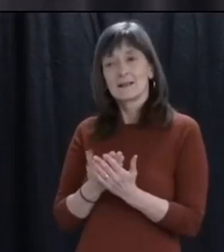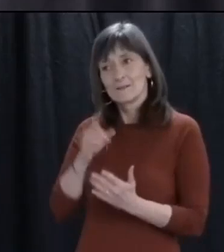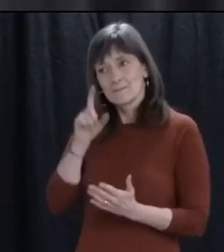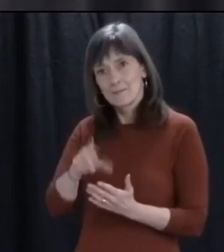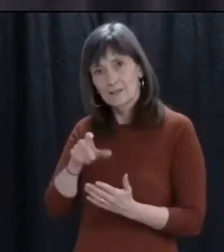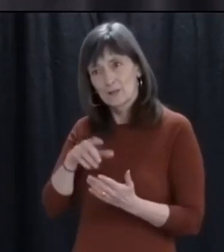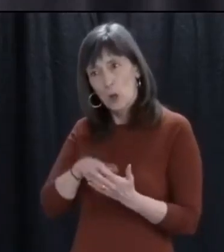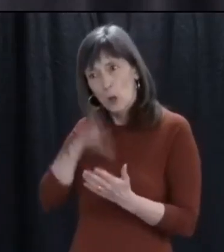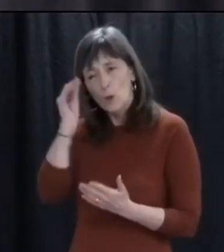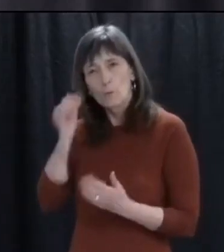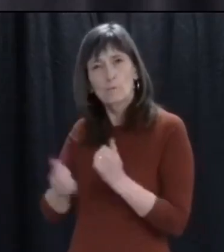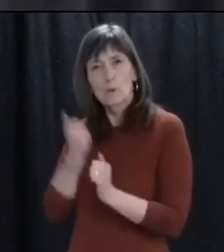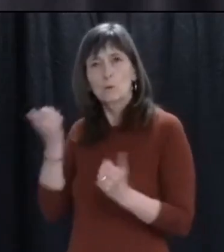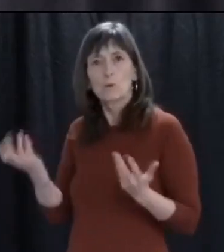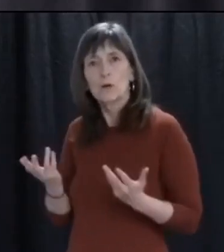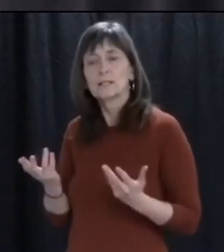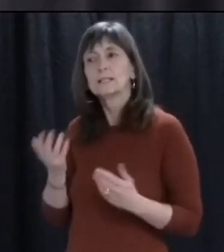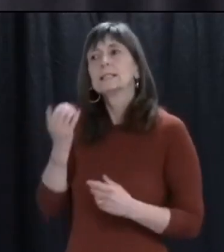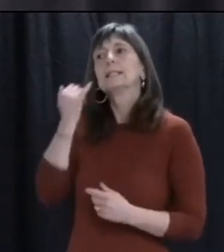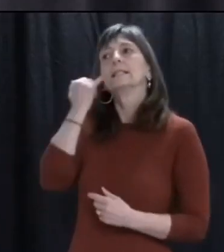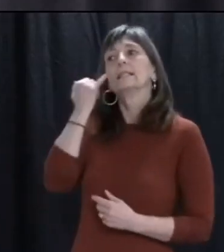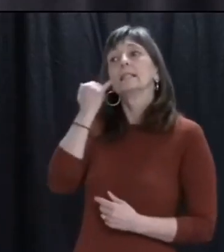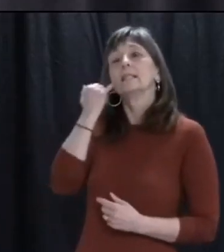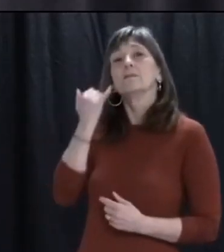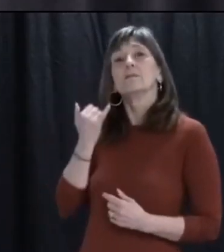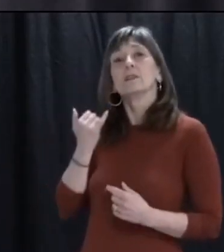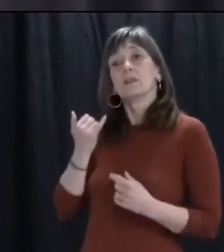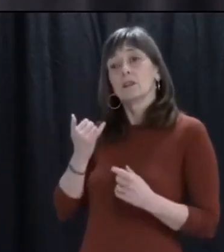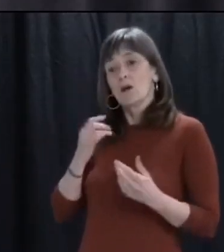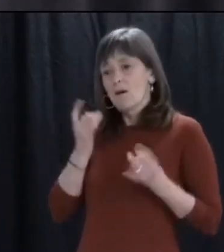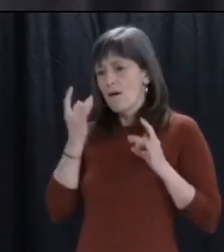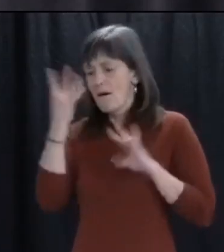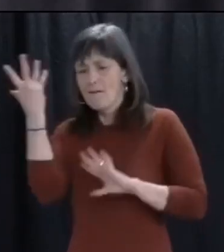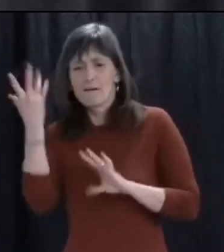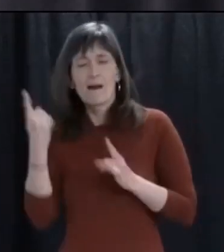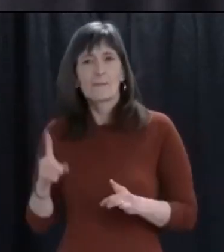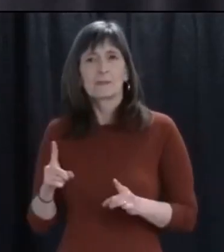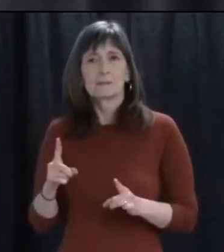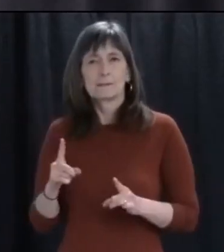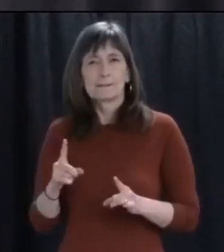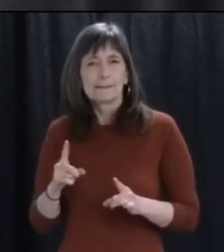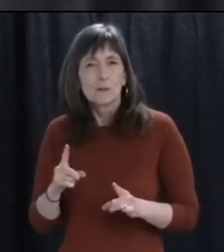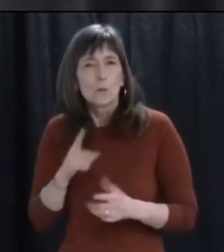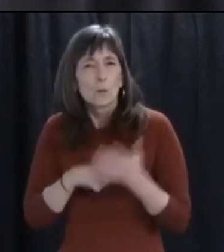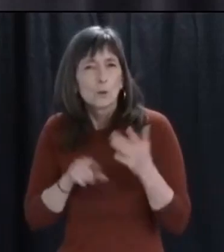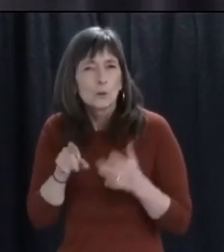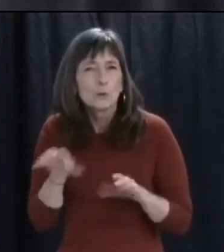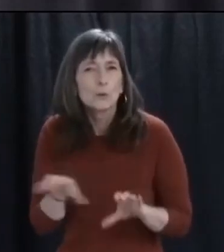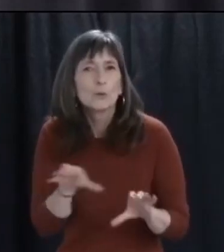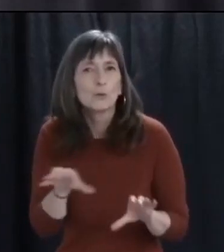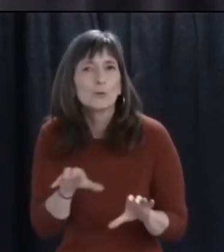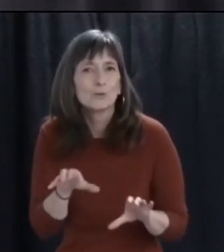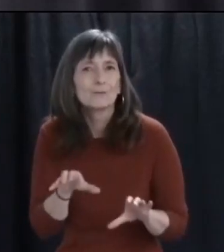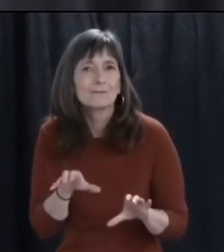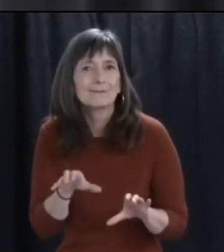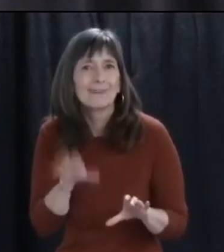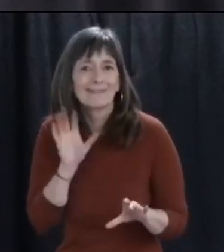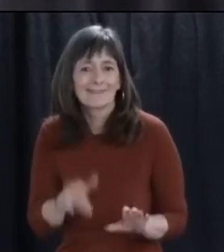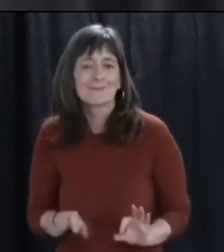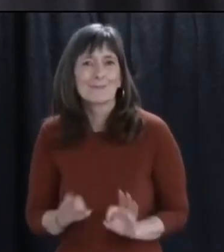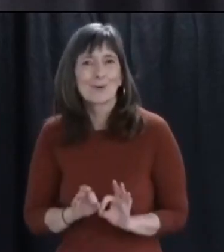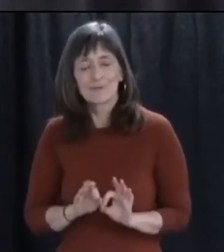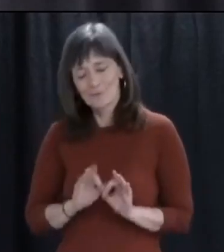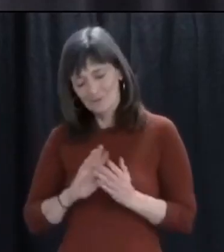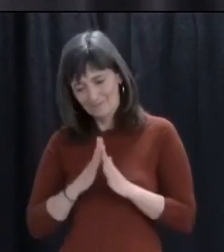In 2001, our province stepped up in the biggest way possible. When the United States was in